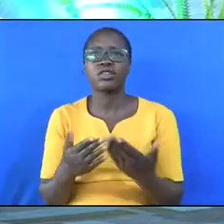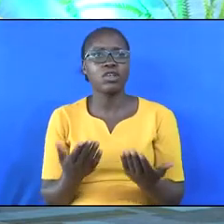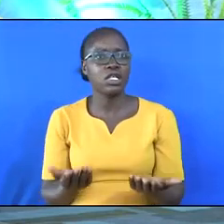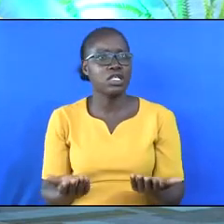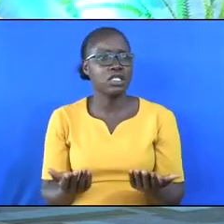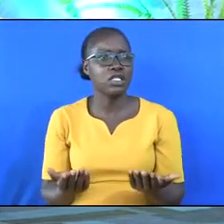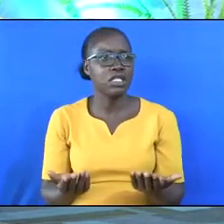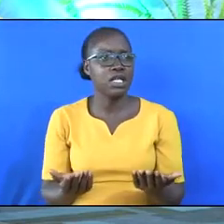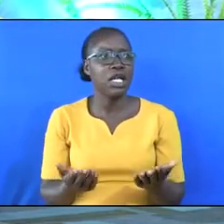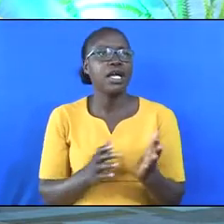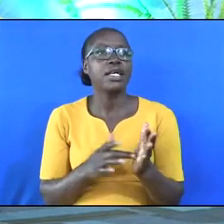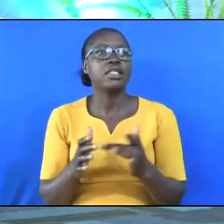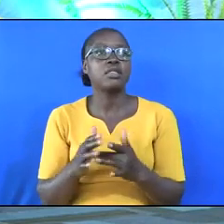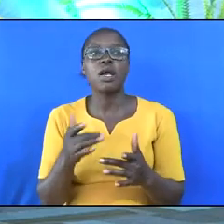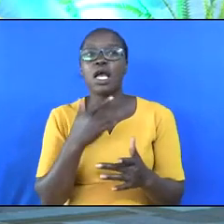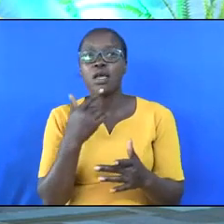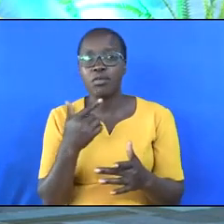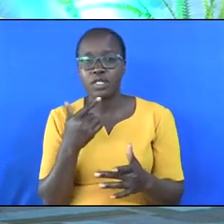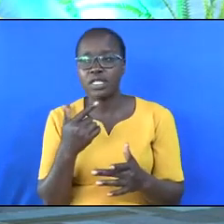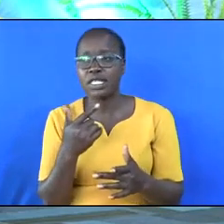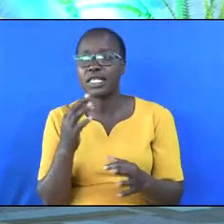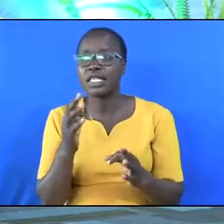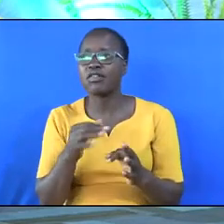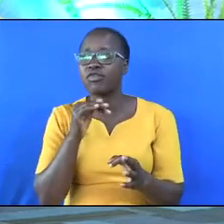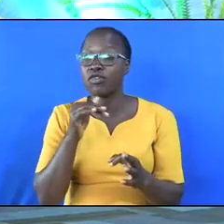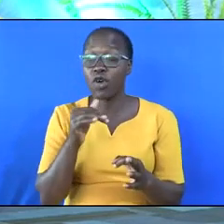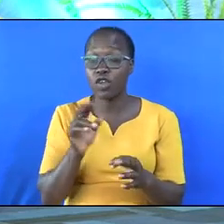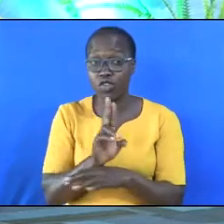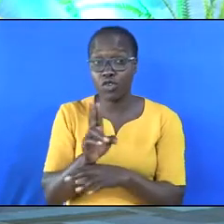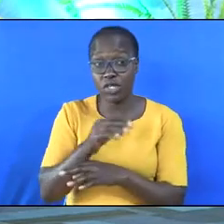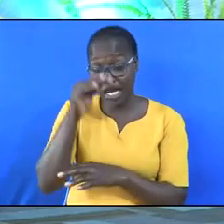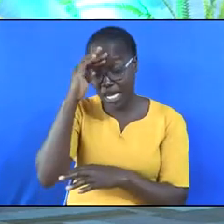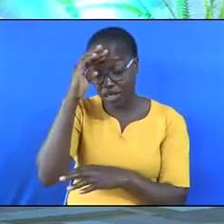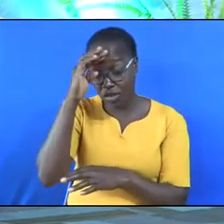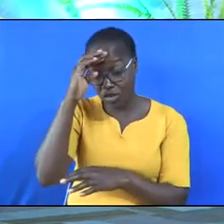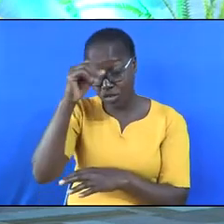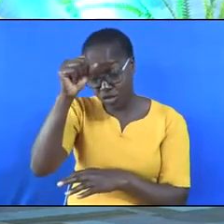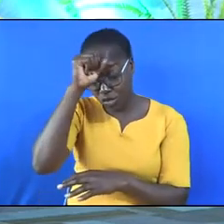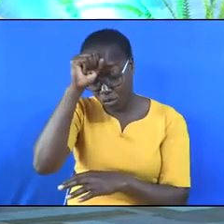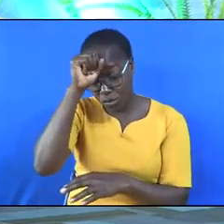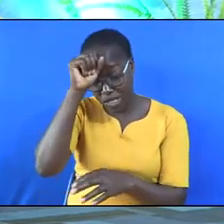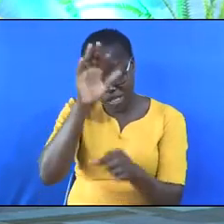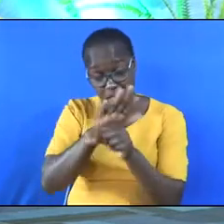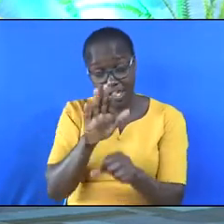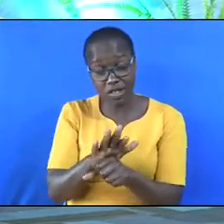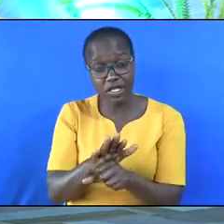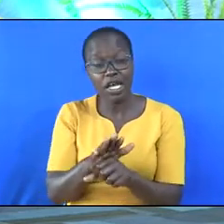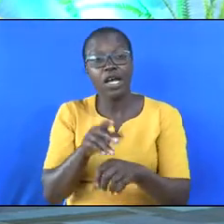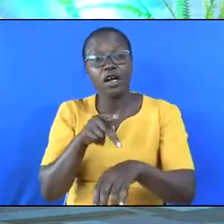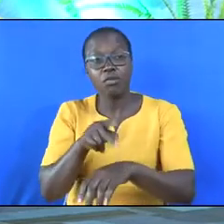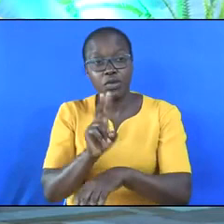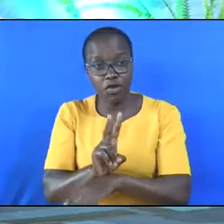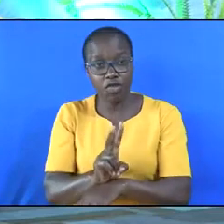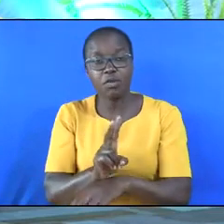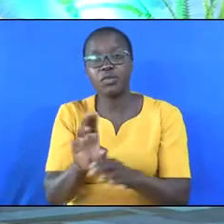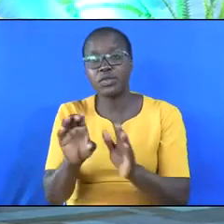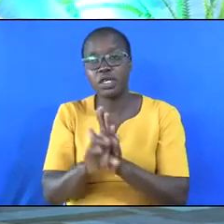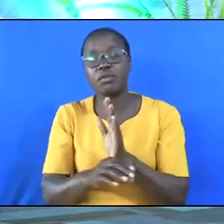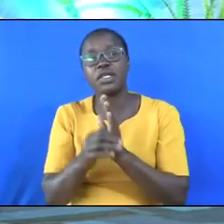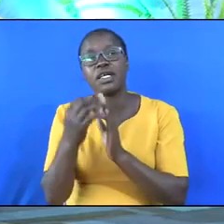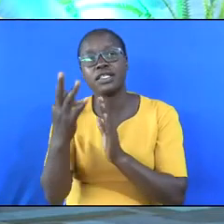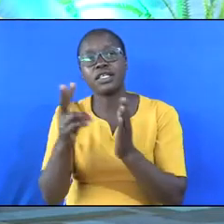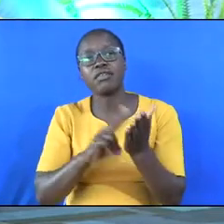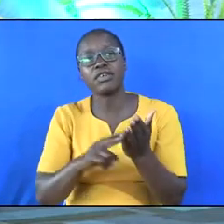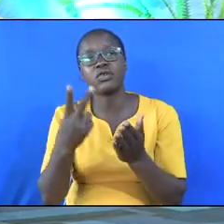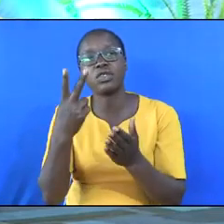That's why the Bible says that if you are not taking alcohol, you are not wise. In the book of Proverbs chapter 23 verse 31, it said, not